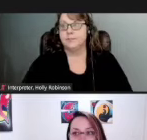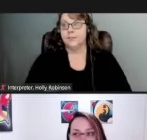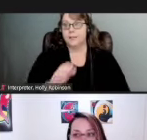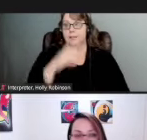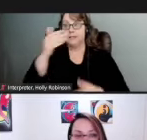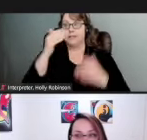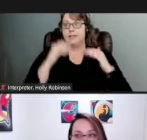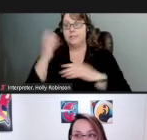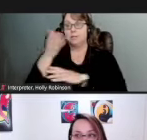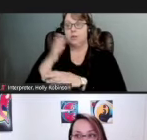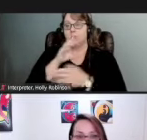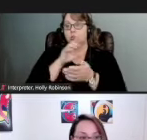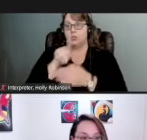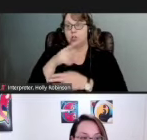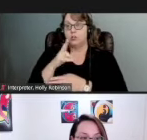Dr.